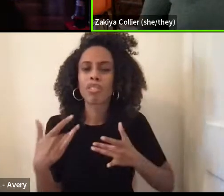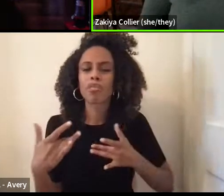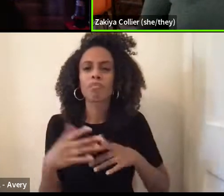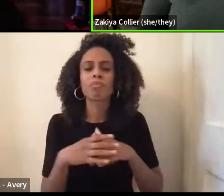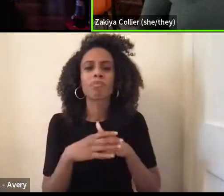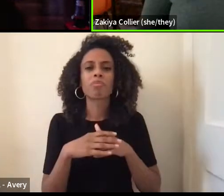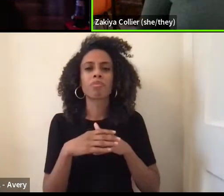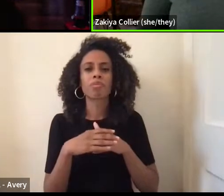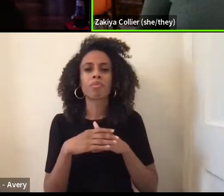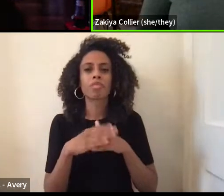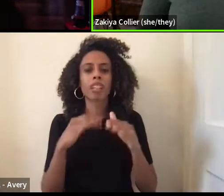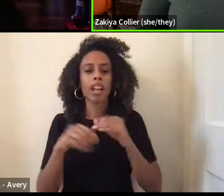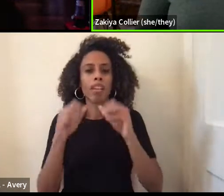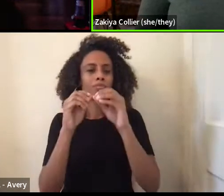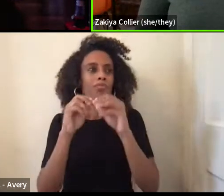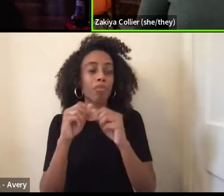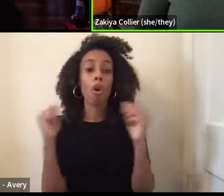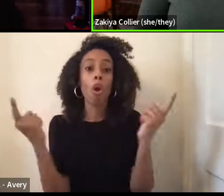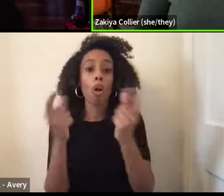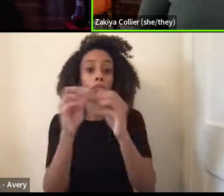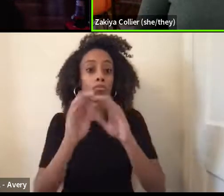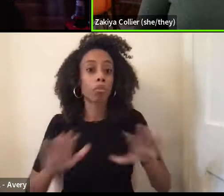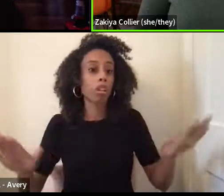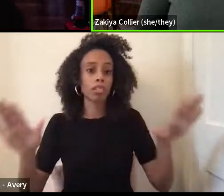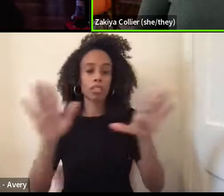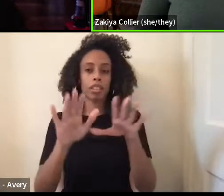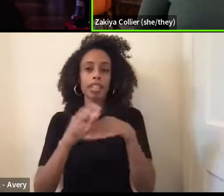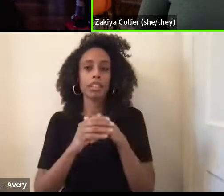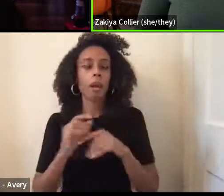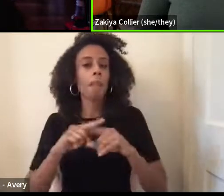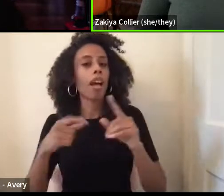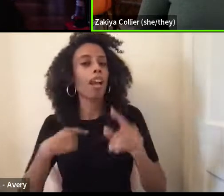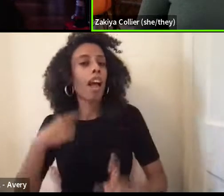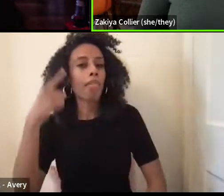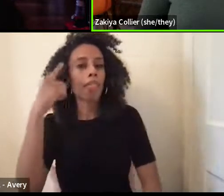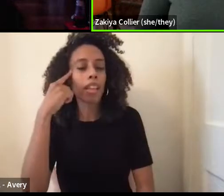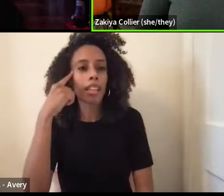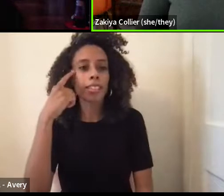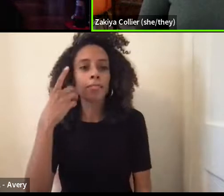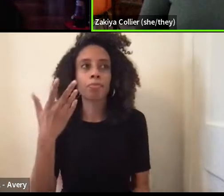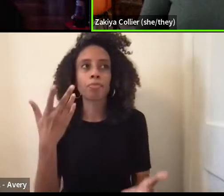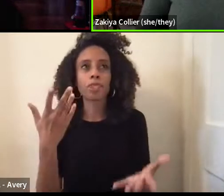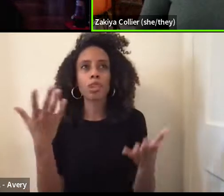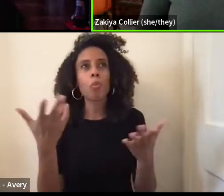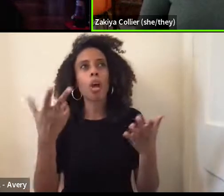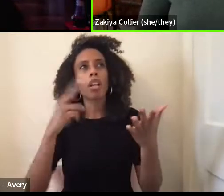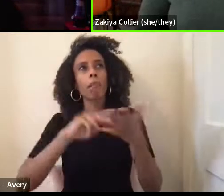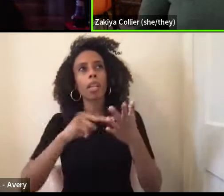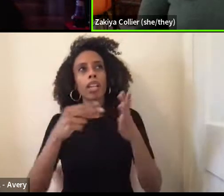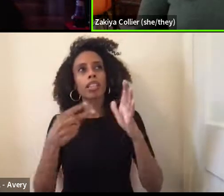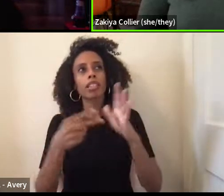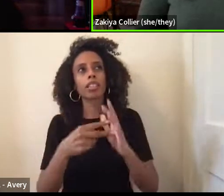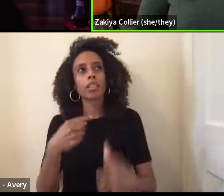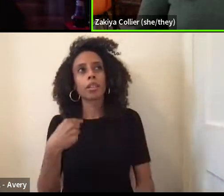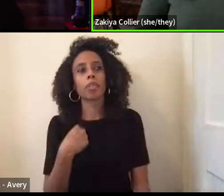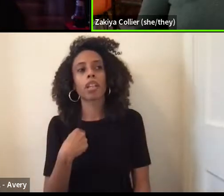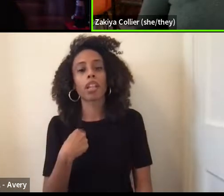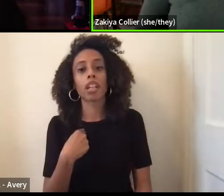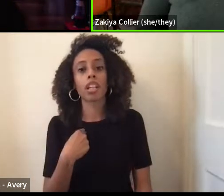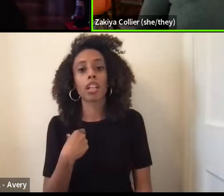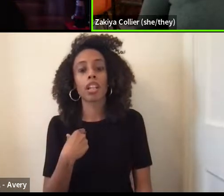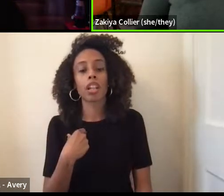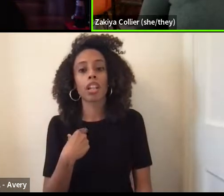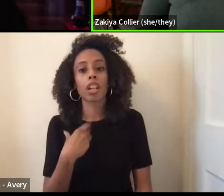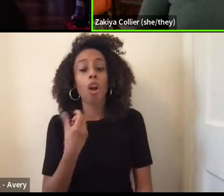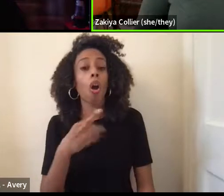in, in sort of all spaces, but I think, um, what it means to me or the way that I've